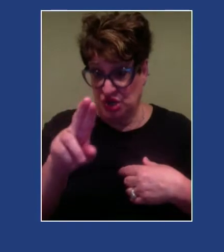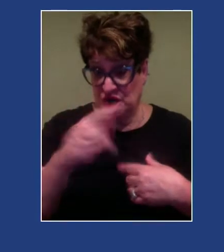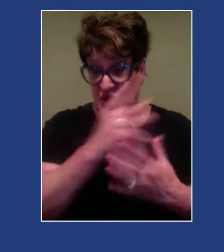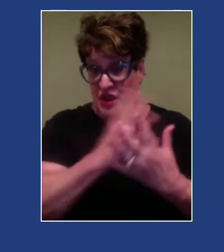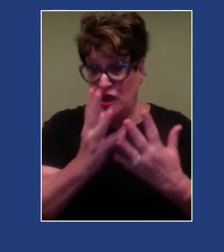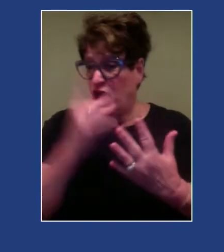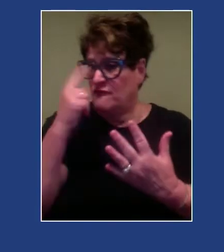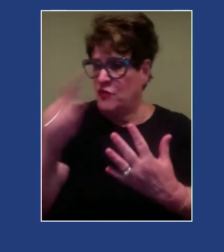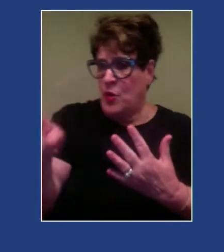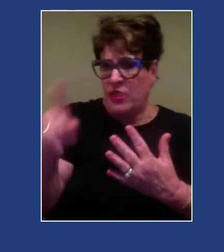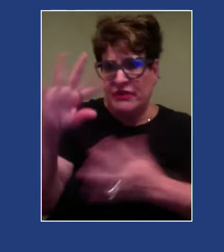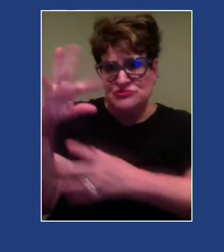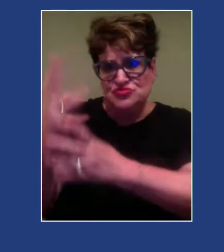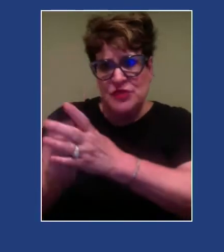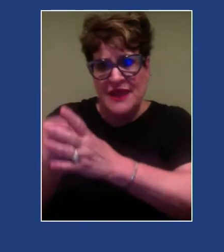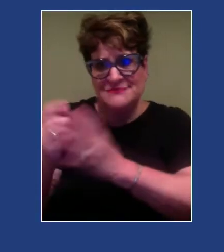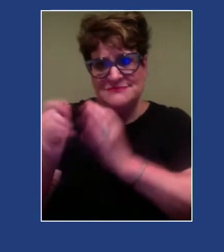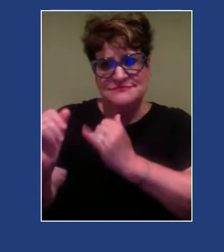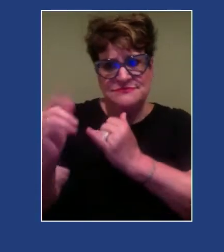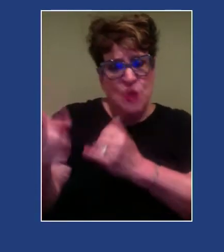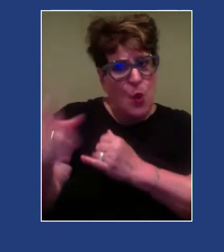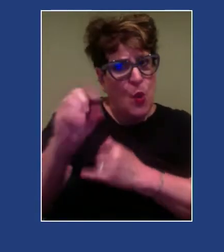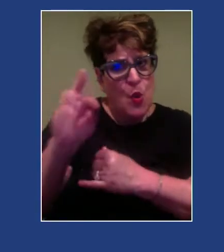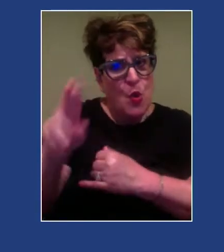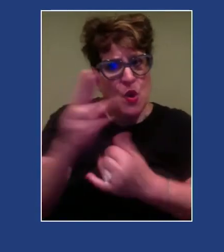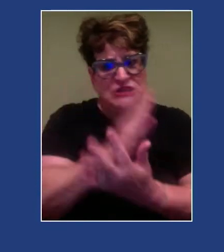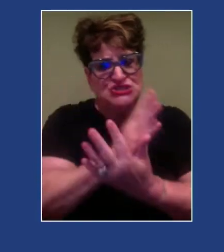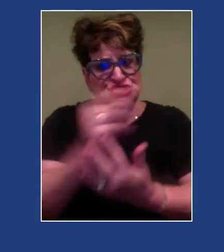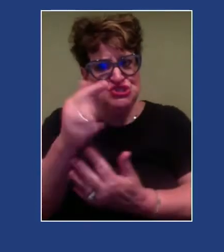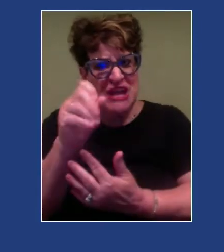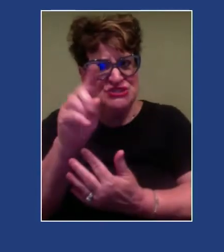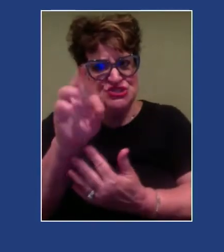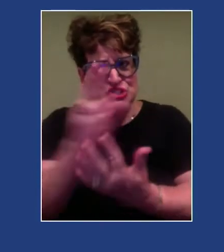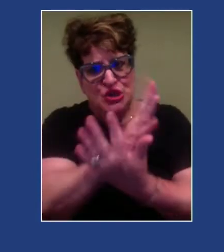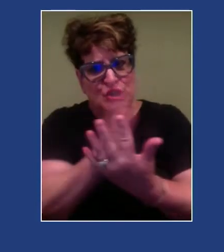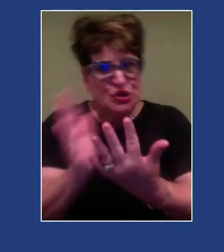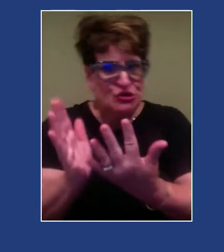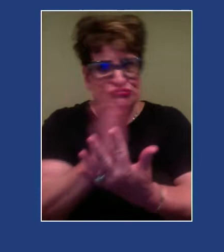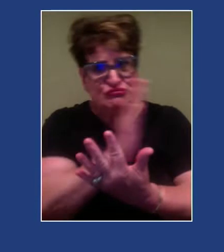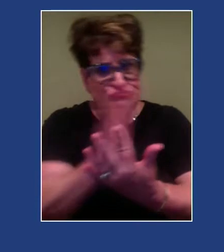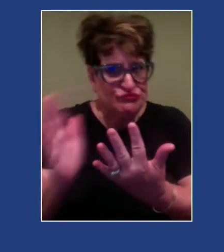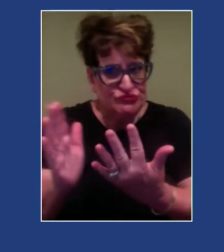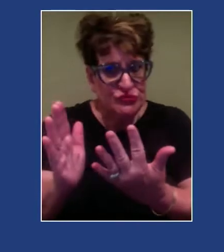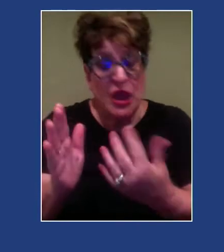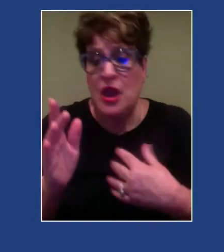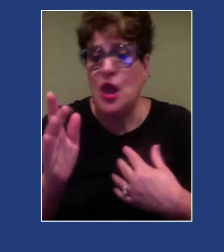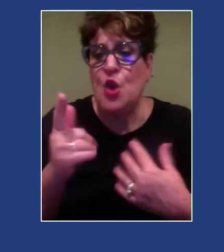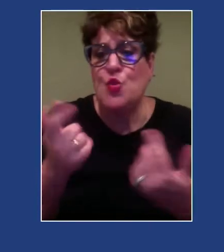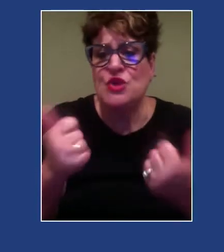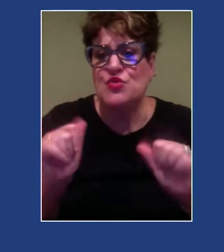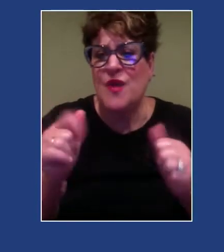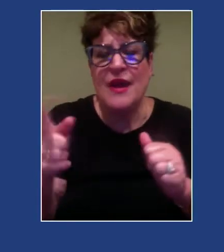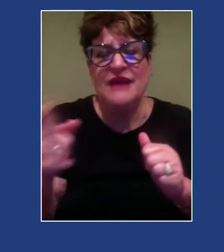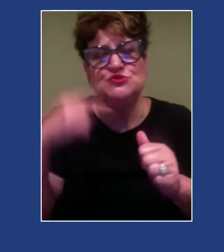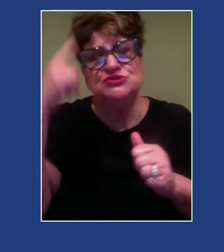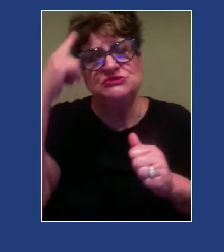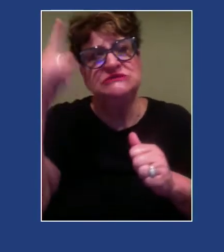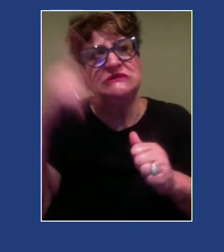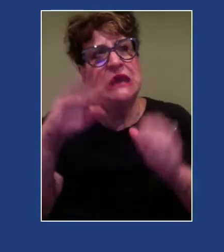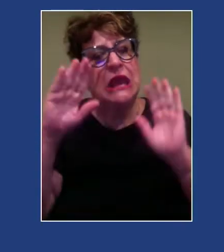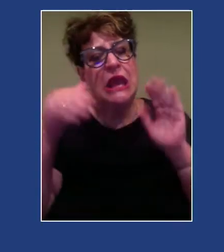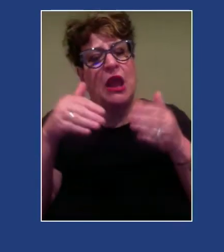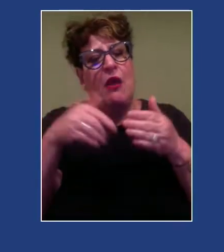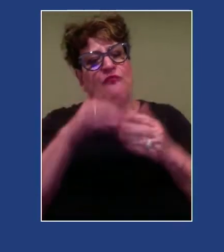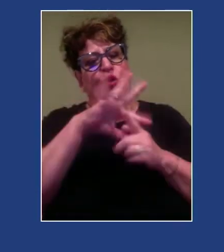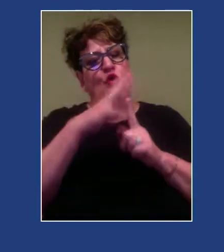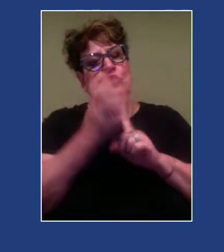gender expansive? One of the things that we're doing here is trying to move away from just a cultural competence